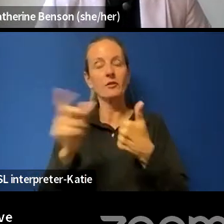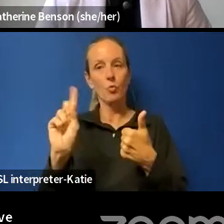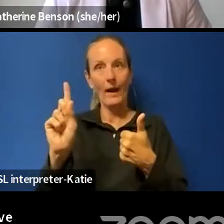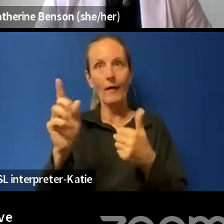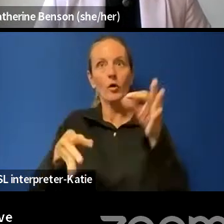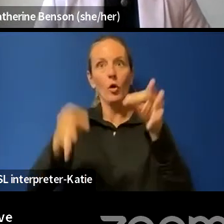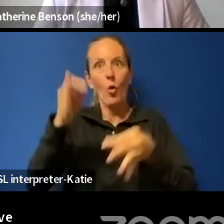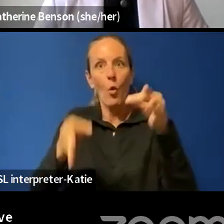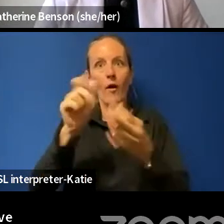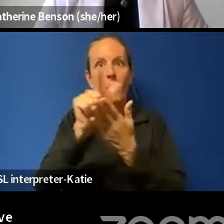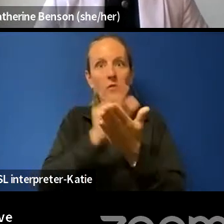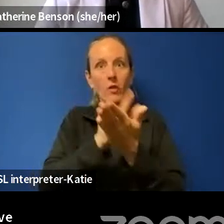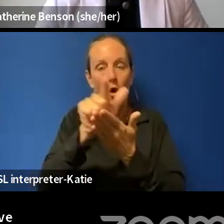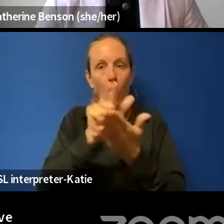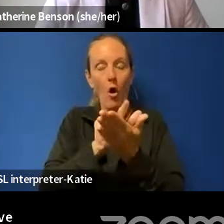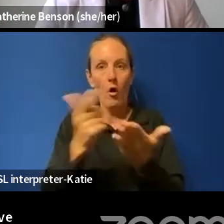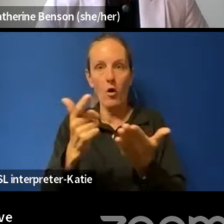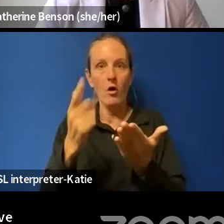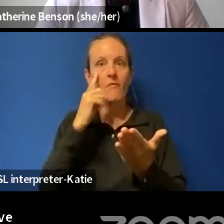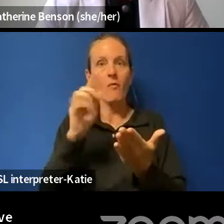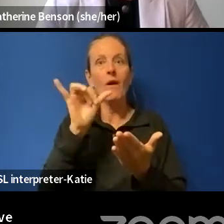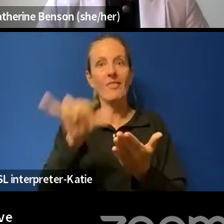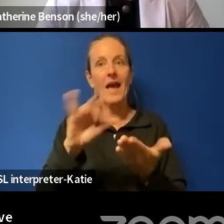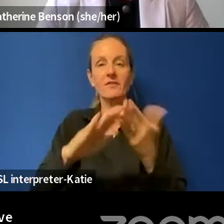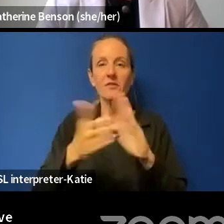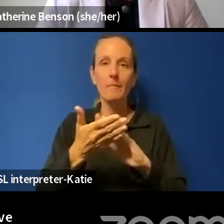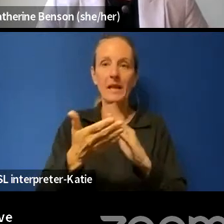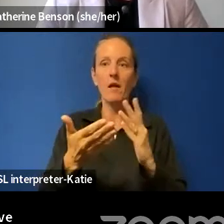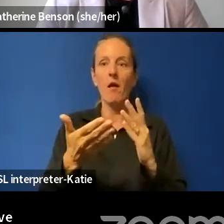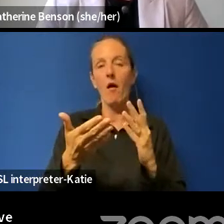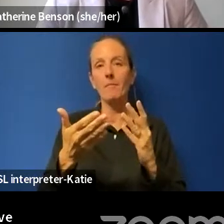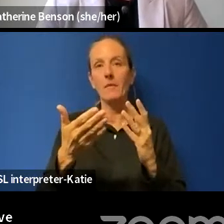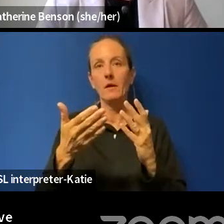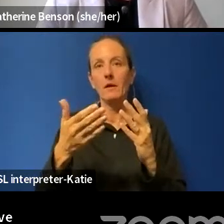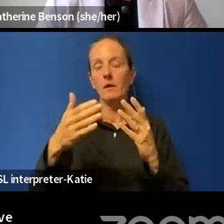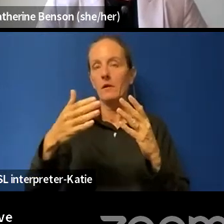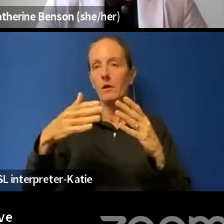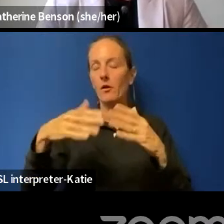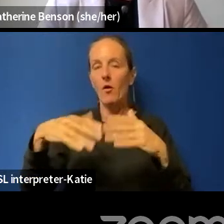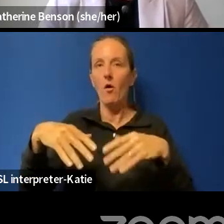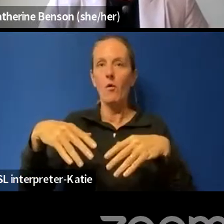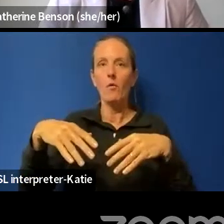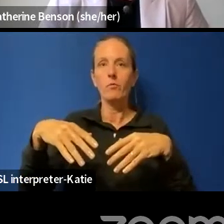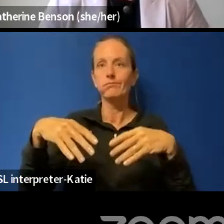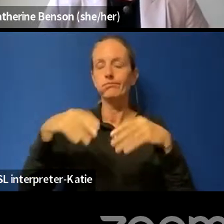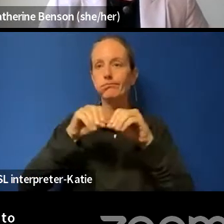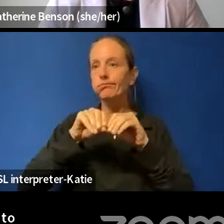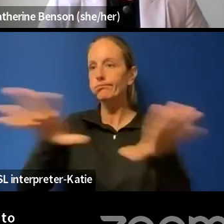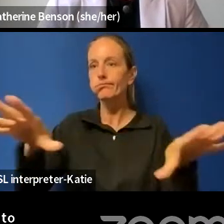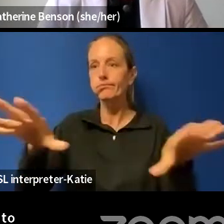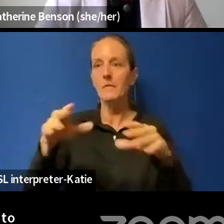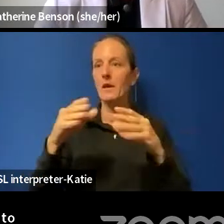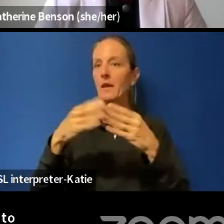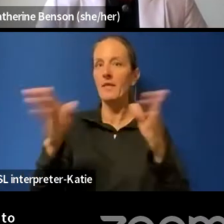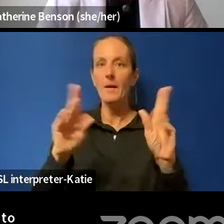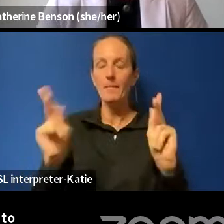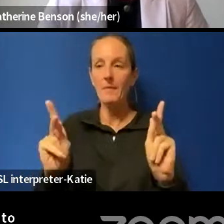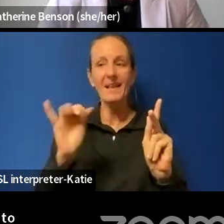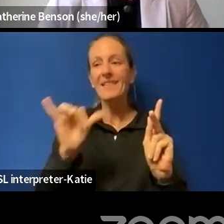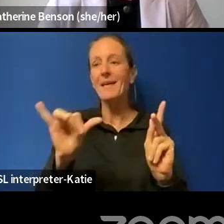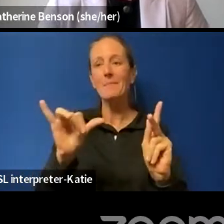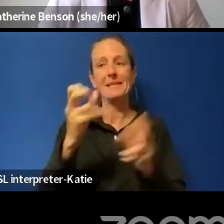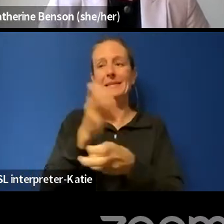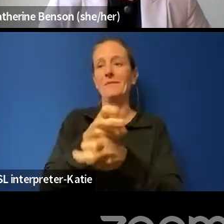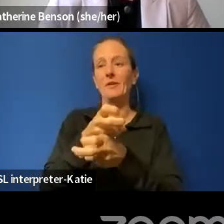know for this to become transparent and knowable to the public. Um, it's really, really difficult, um, without having